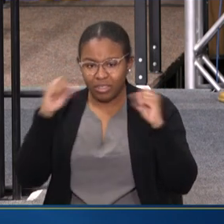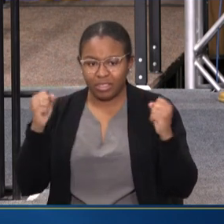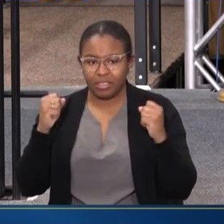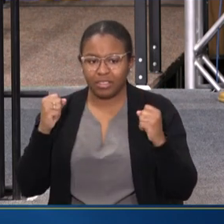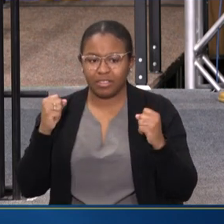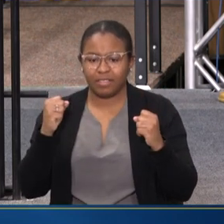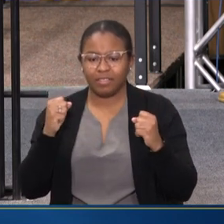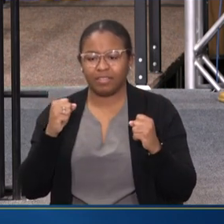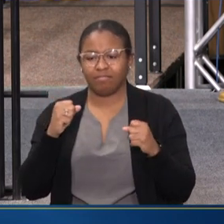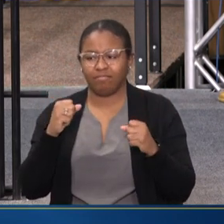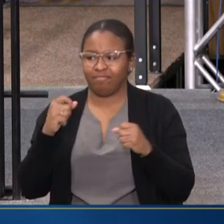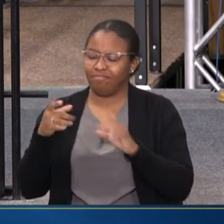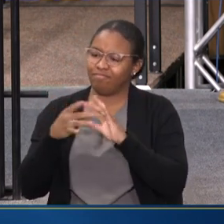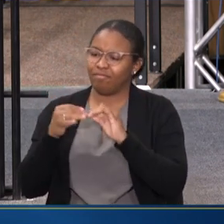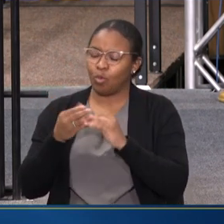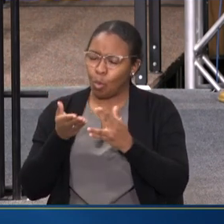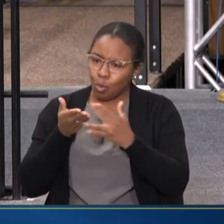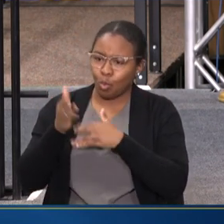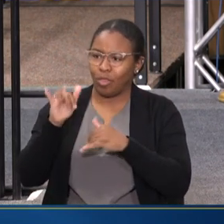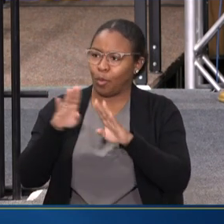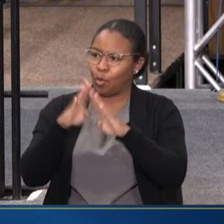GO THROUGH THAT DOOR.